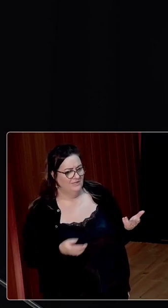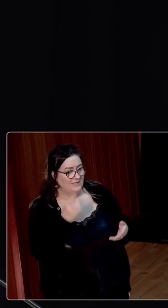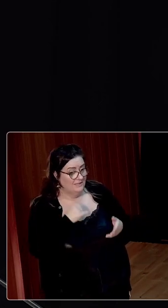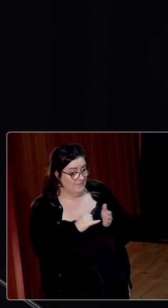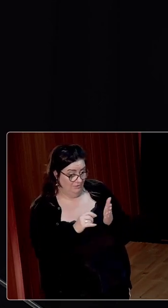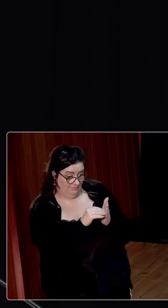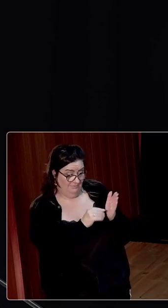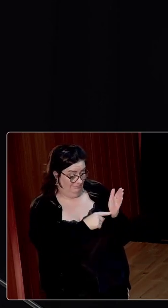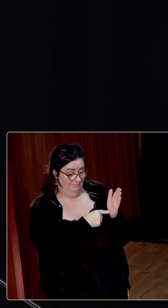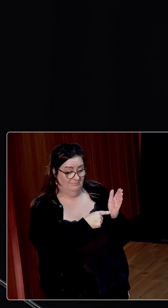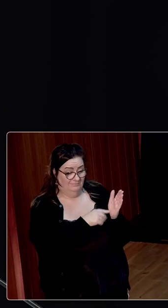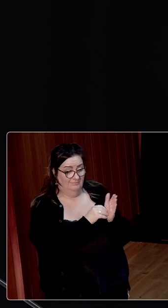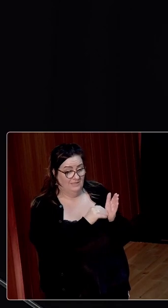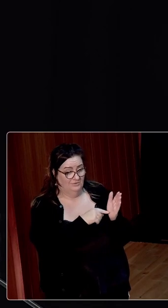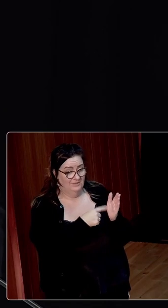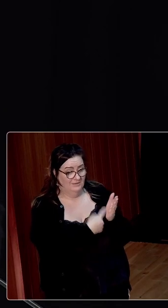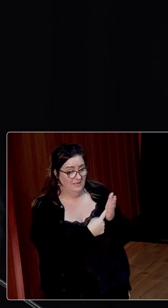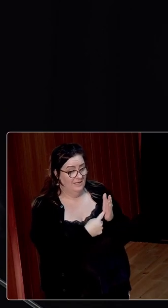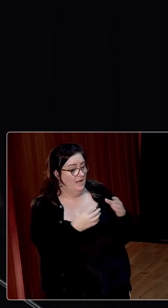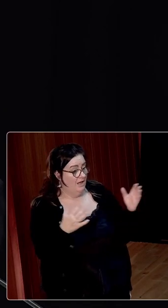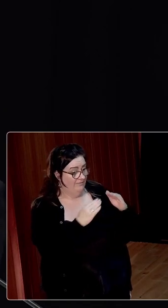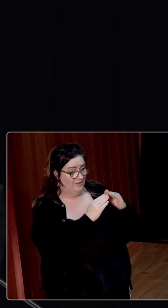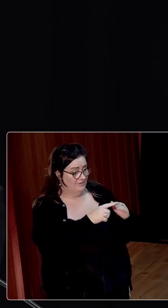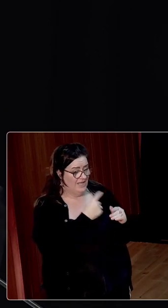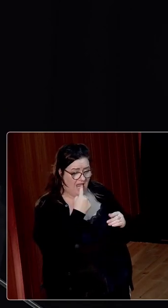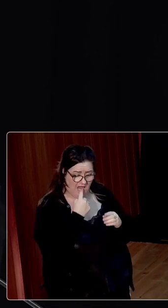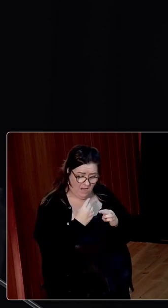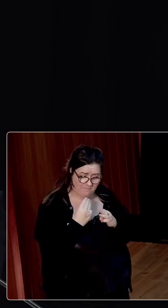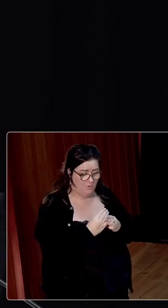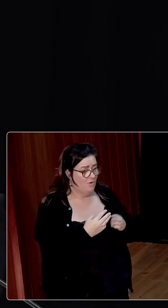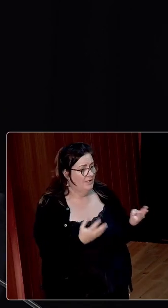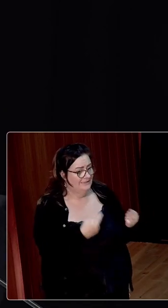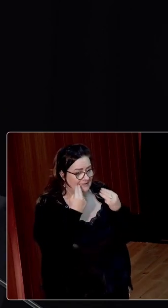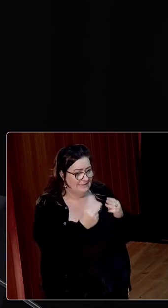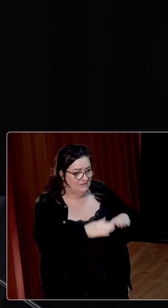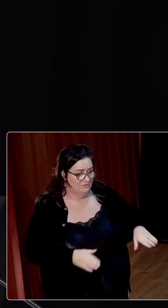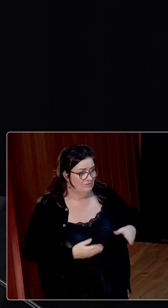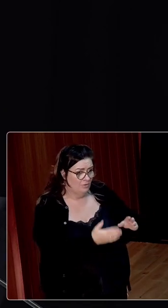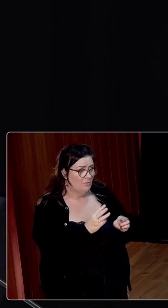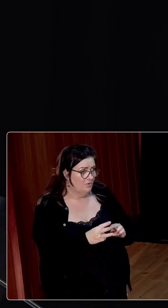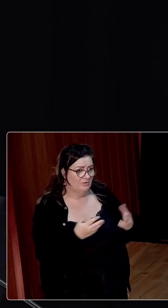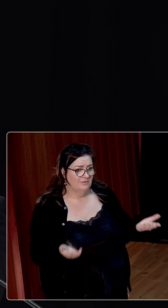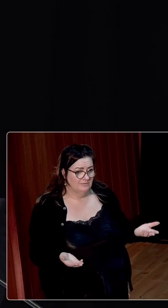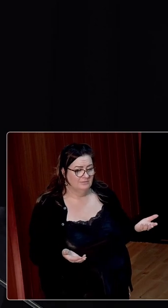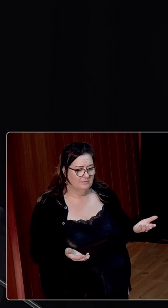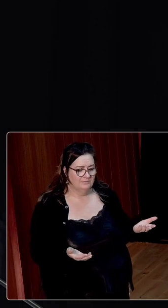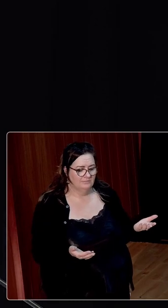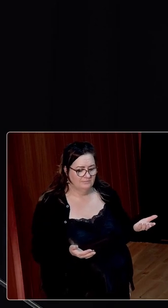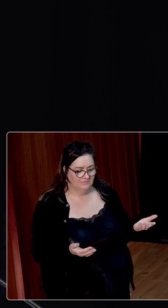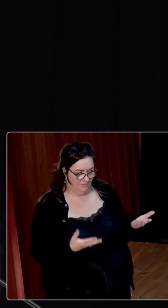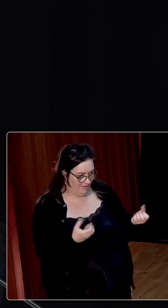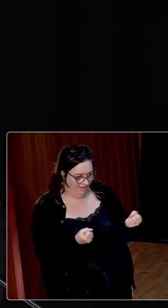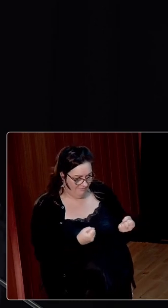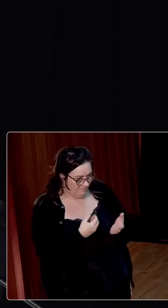bishops further stated that in many households families were so poor that they needed the children to go to work. And so they